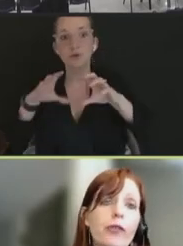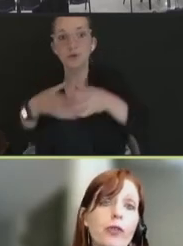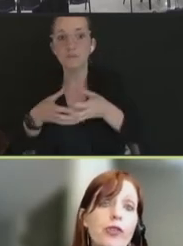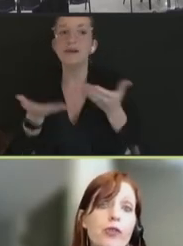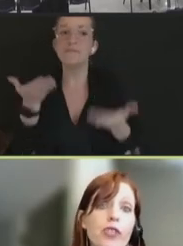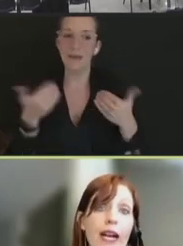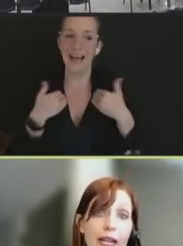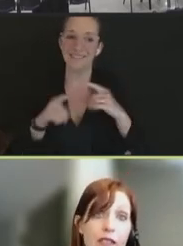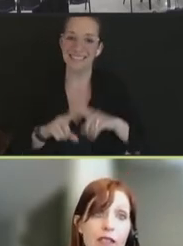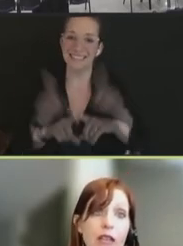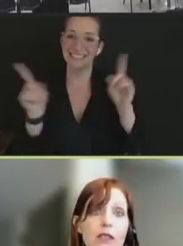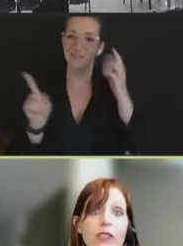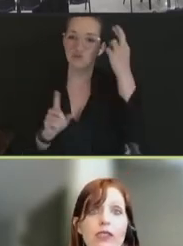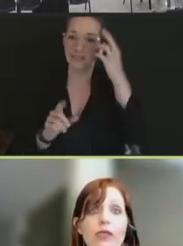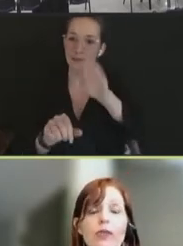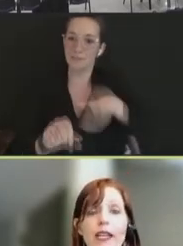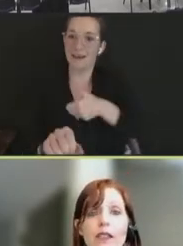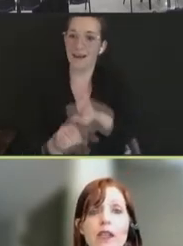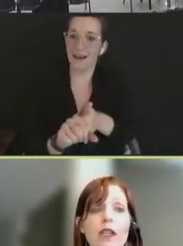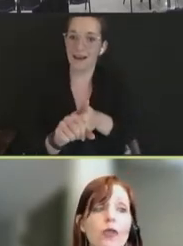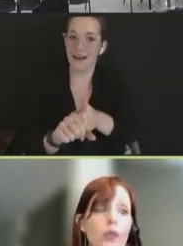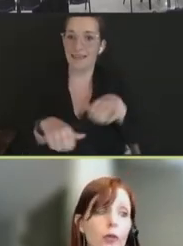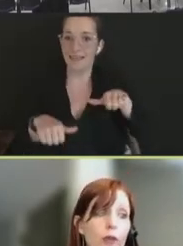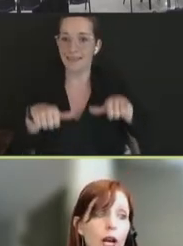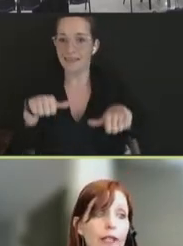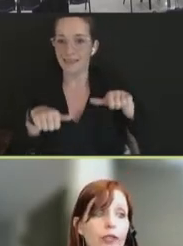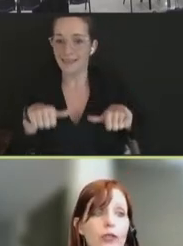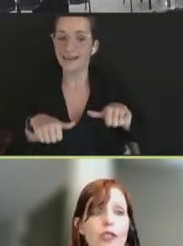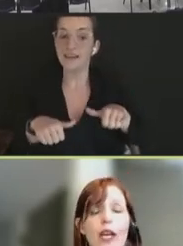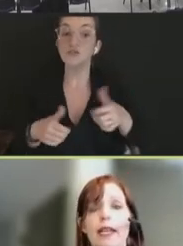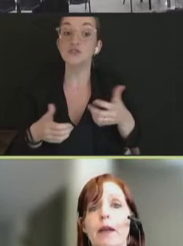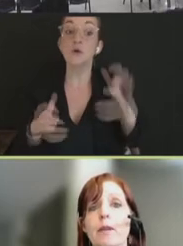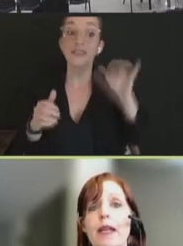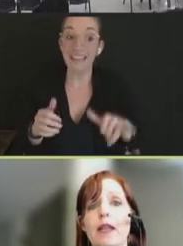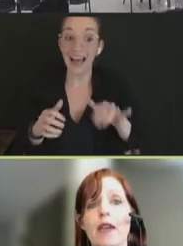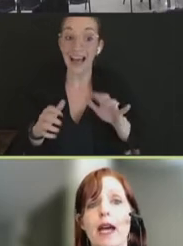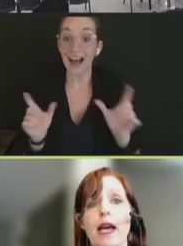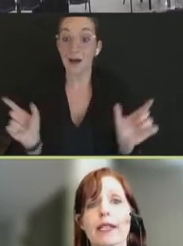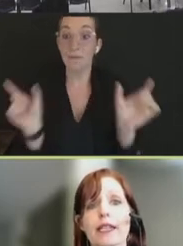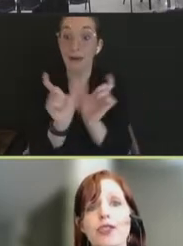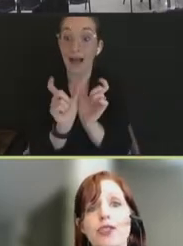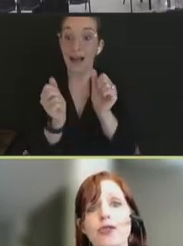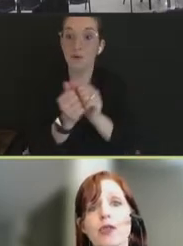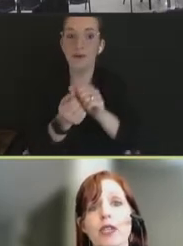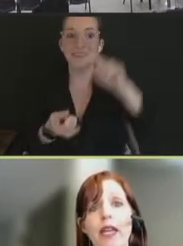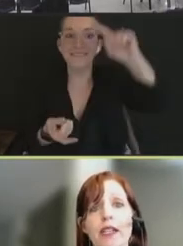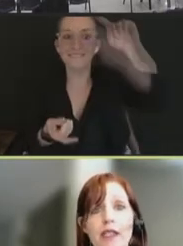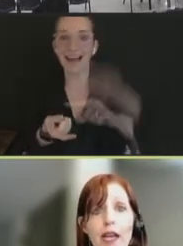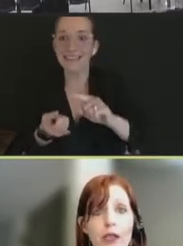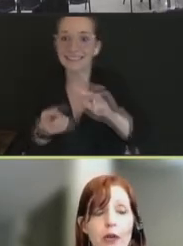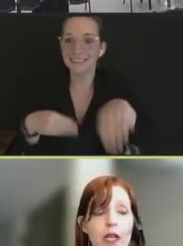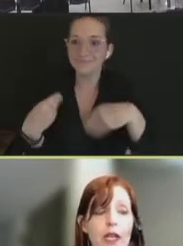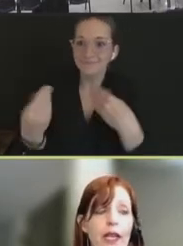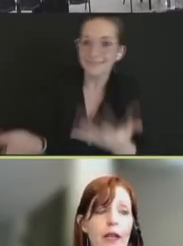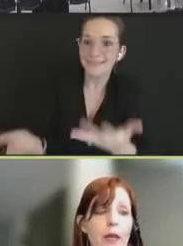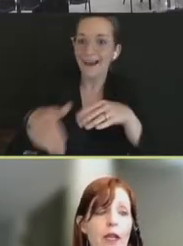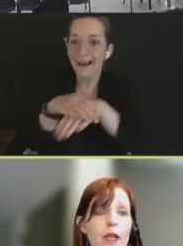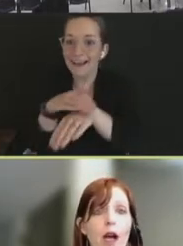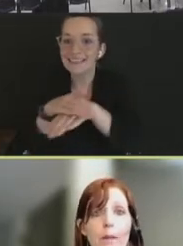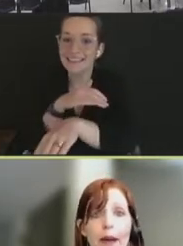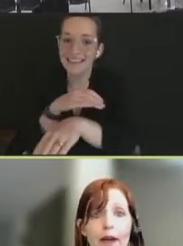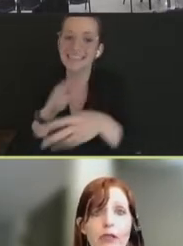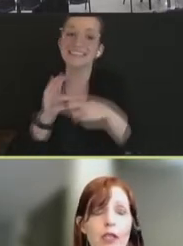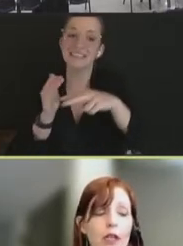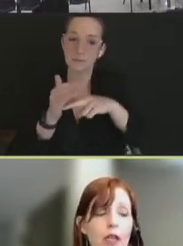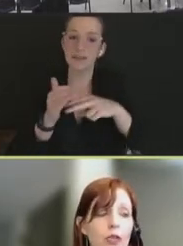with reduced access to vaccine or providers can mean that issues related to equity can be